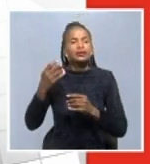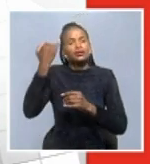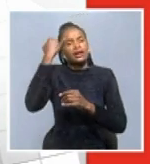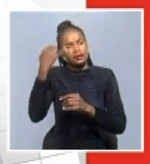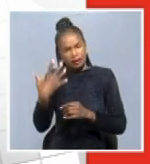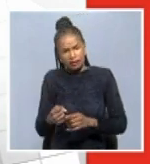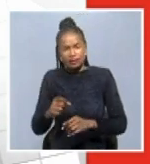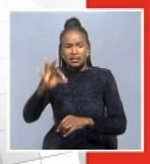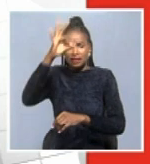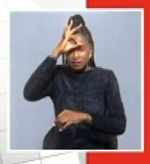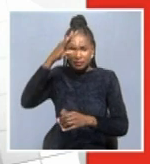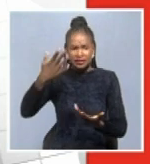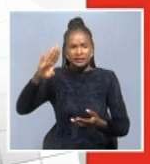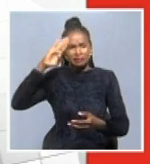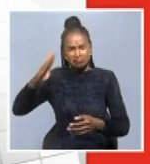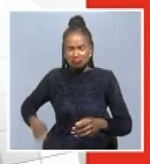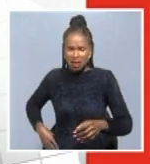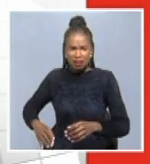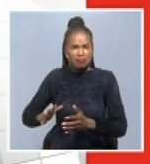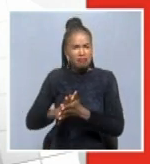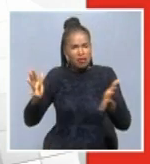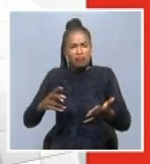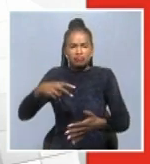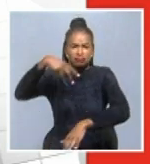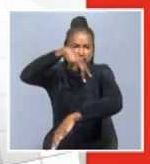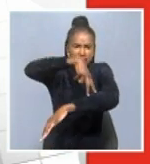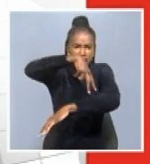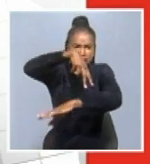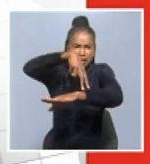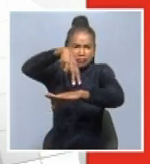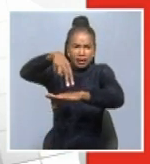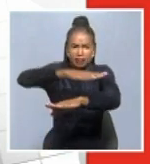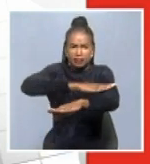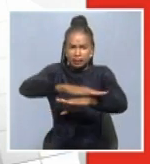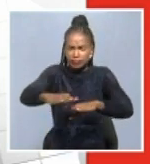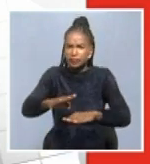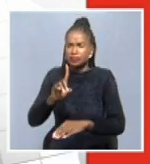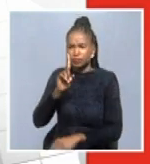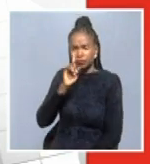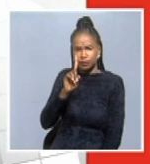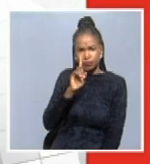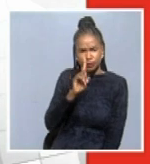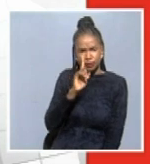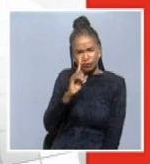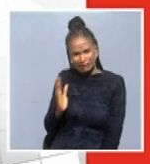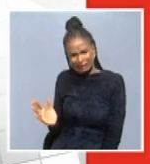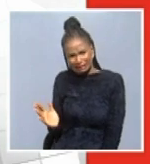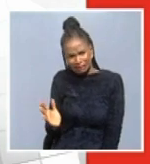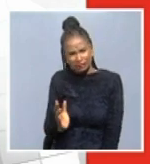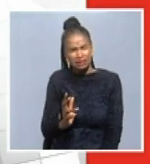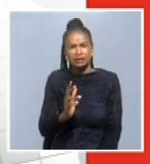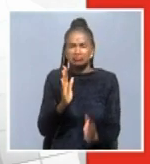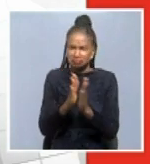patrols, but we just need to continue and always ask our people in our community to